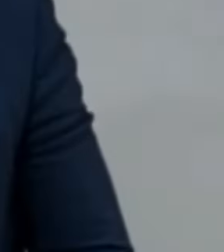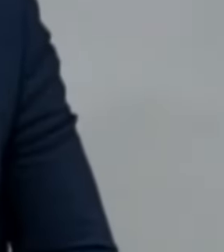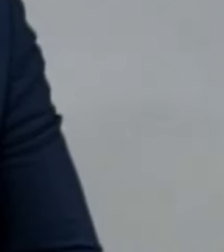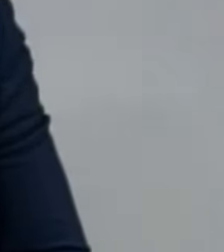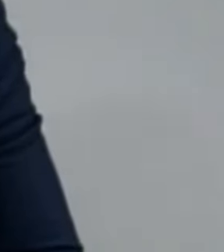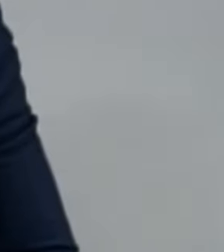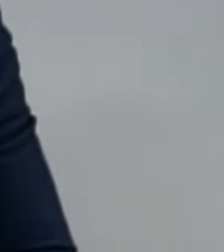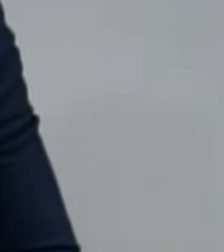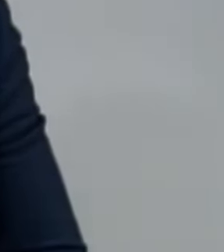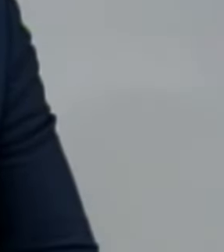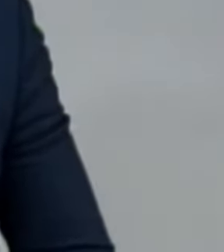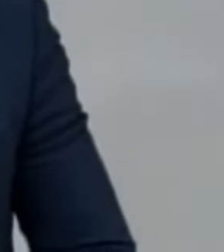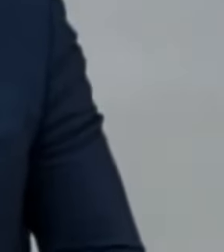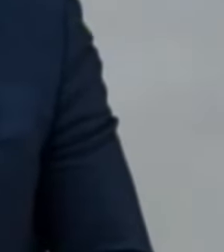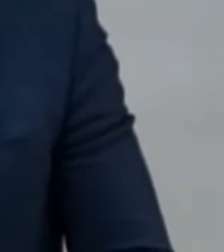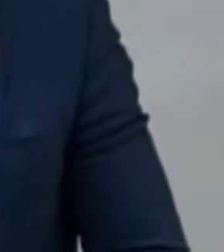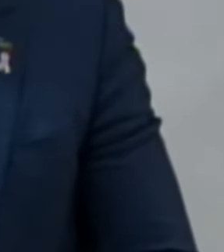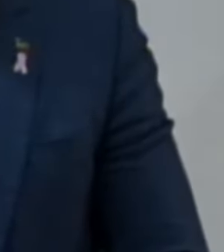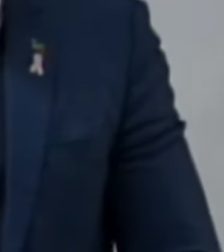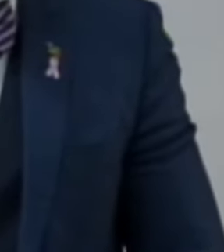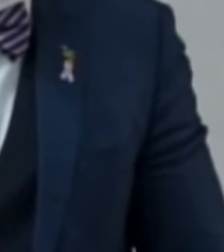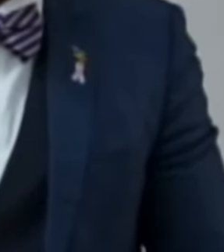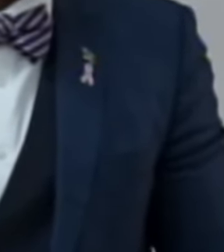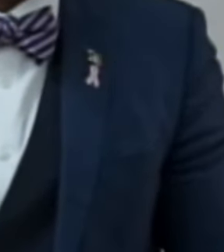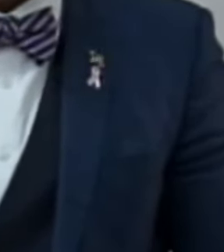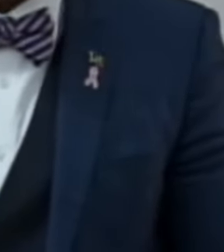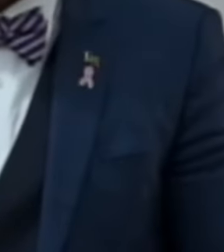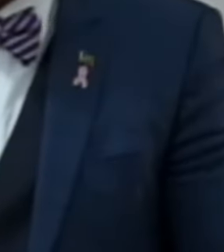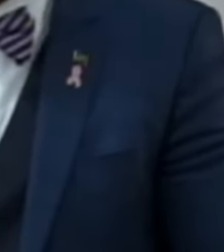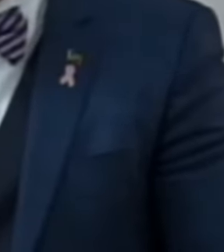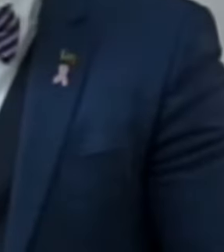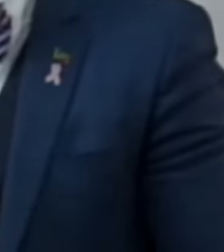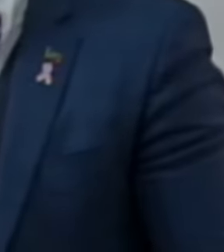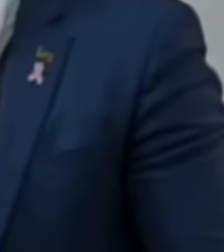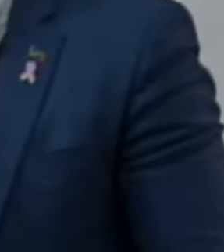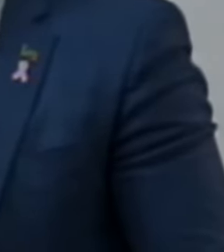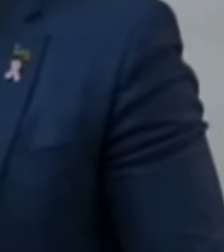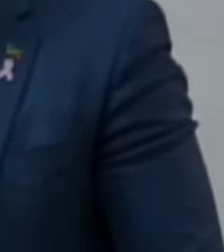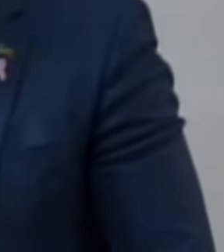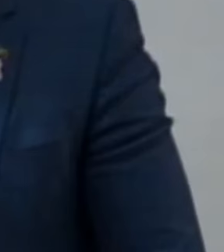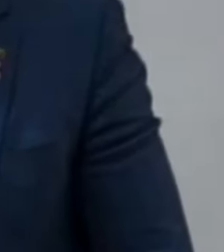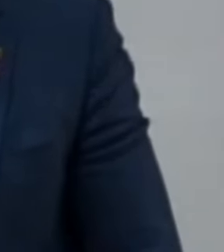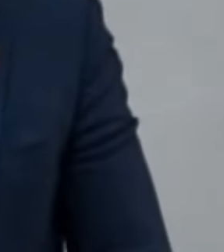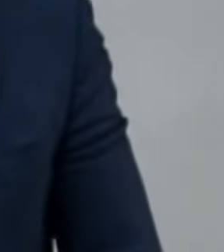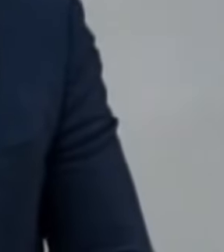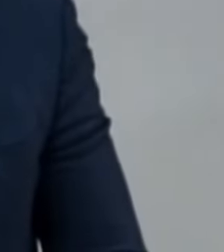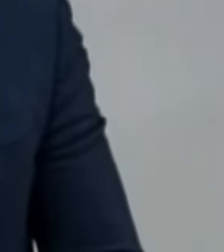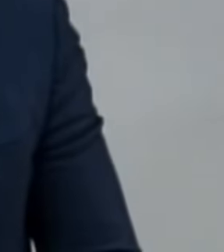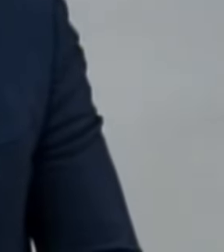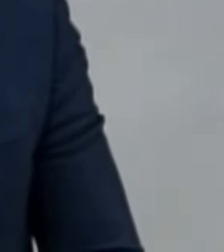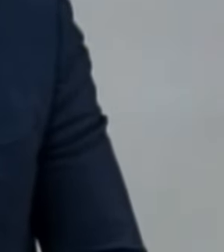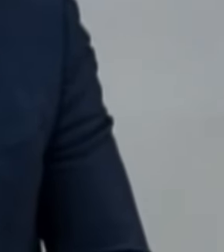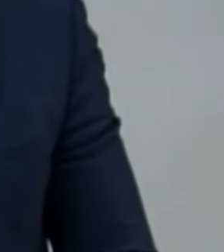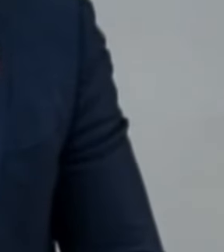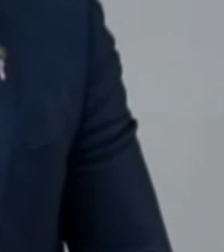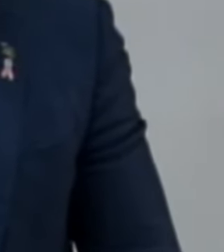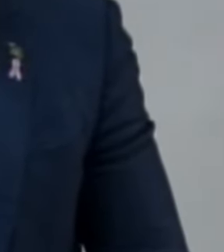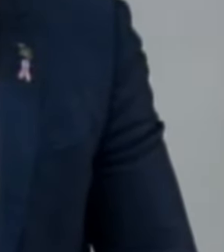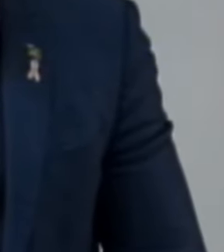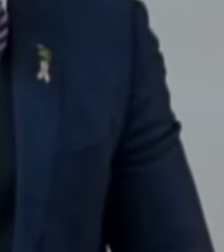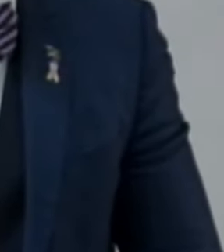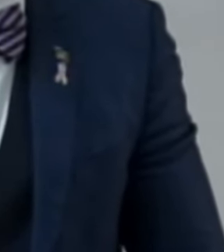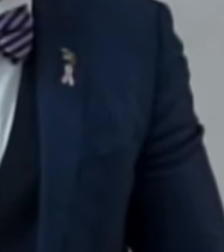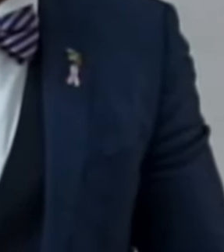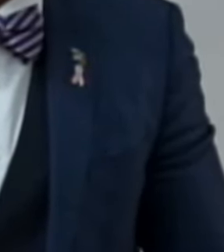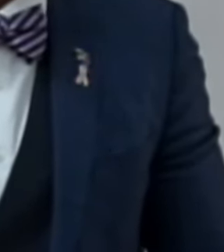Karen and Alison who meet with me regularly and we have a robust legislative agenda and we promise the people that we'll